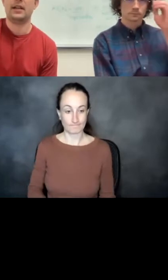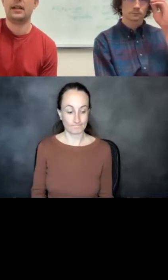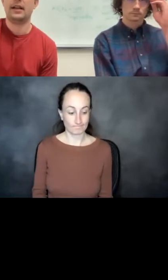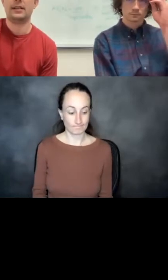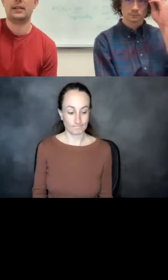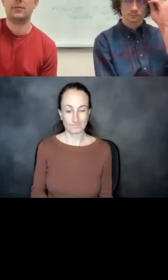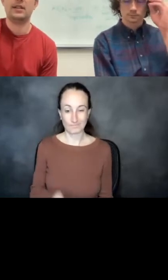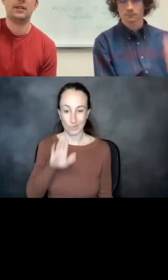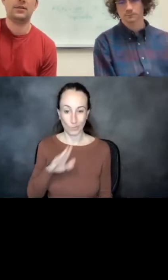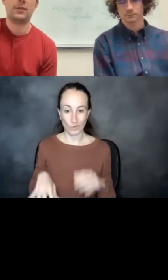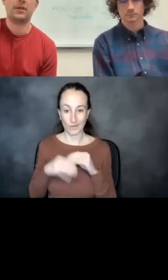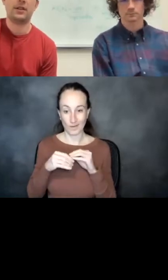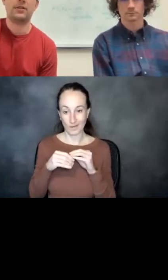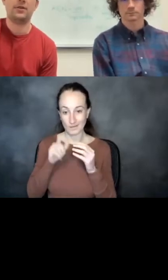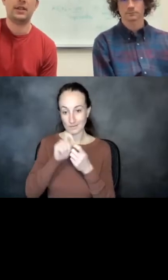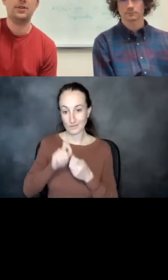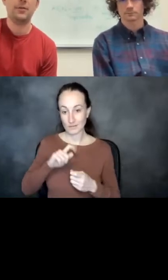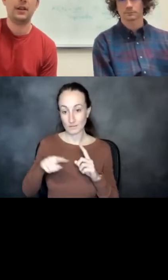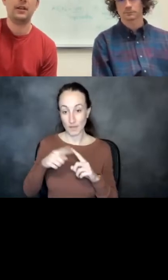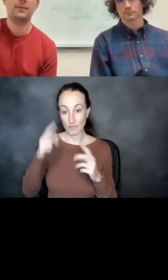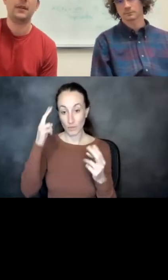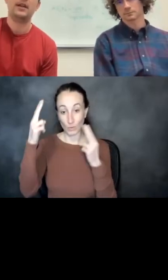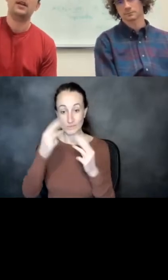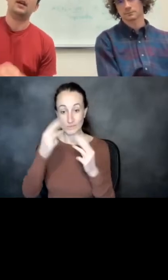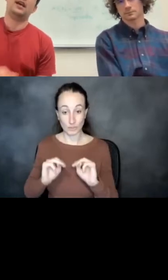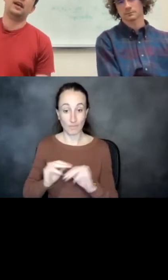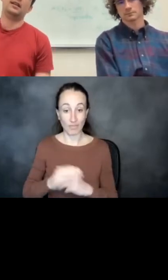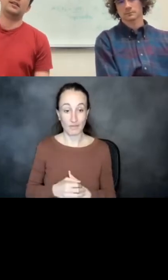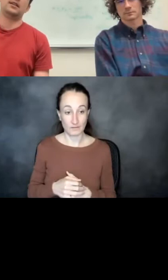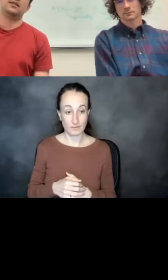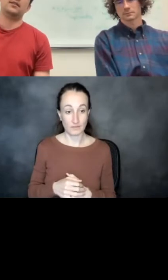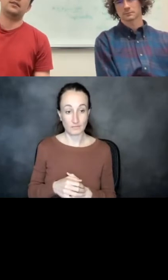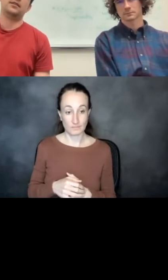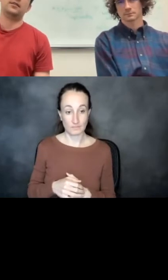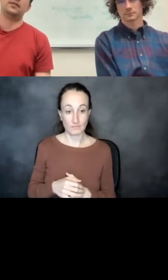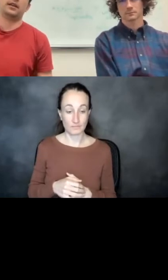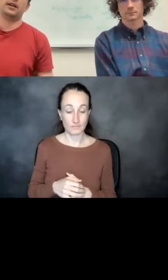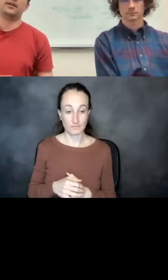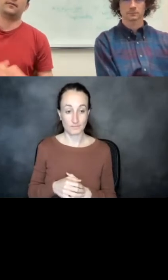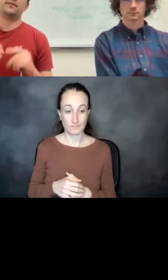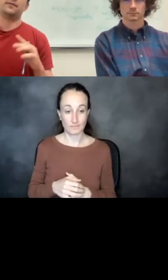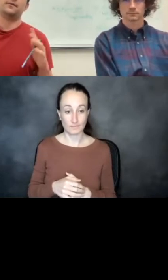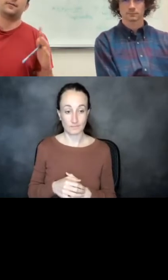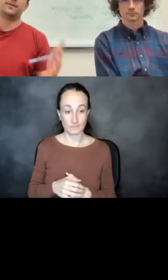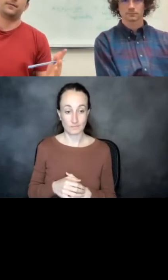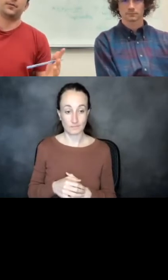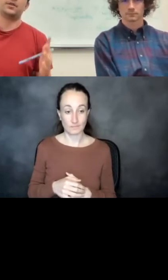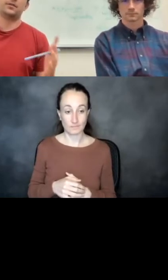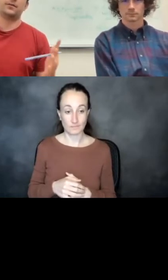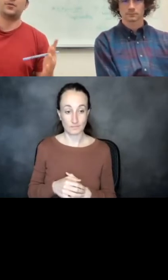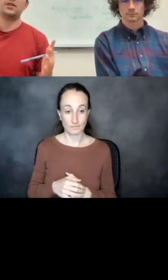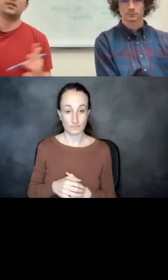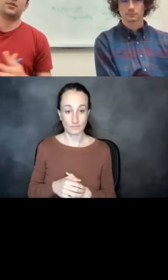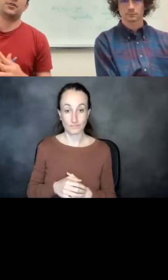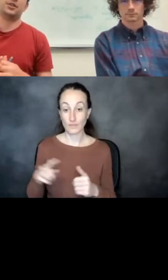adding some details about the hallucination method. And the first